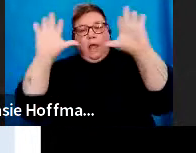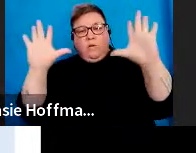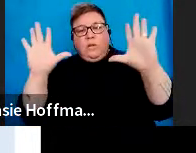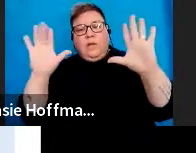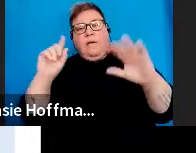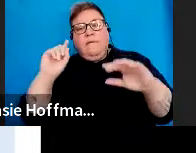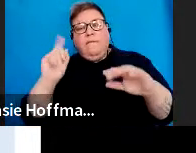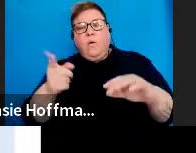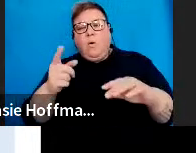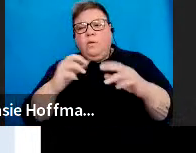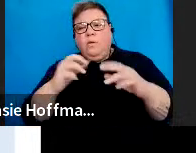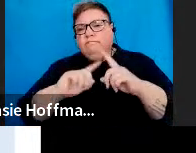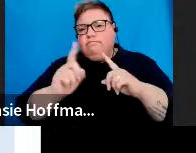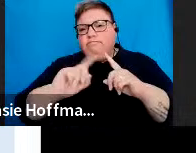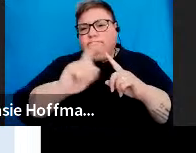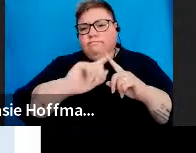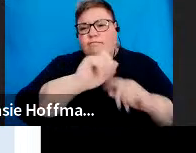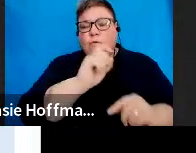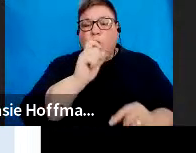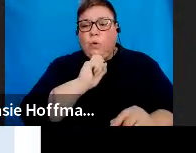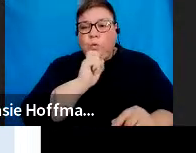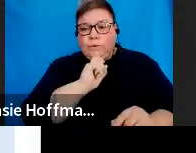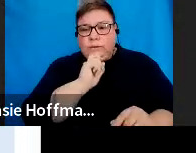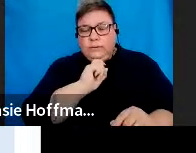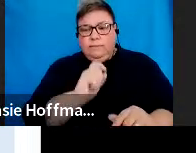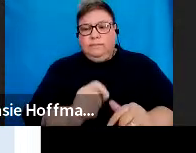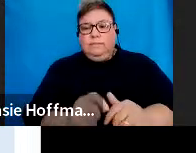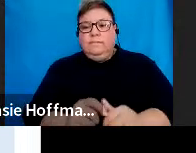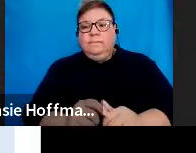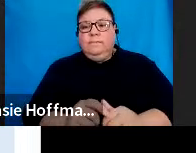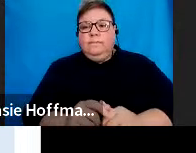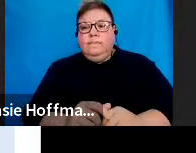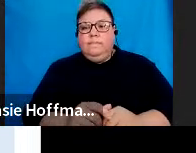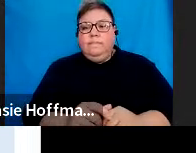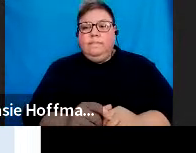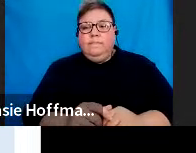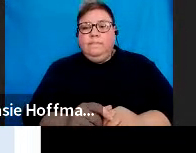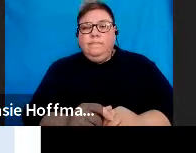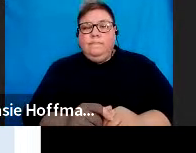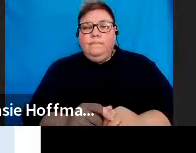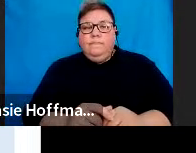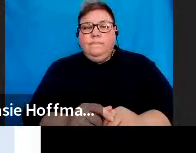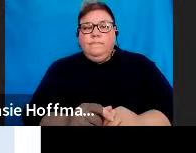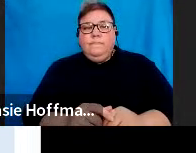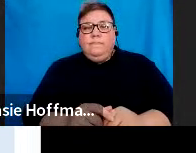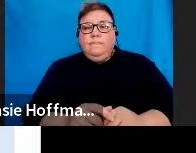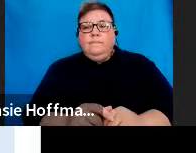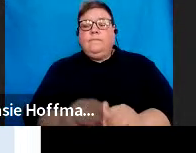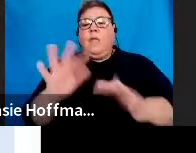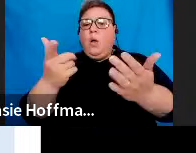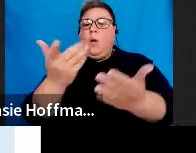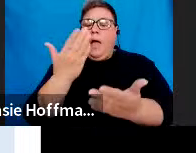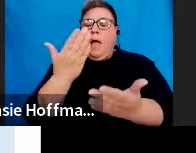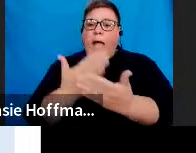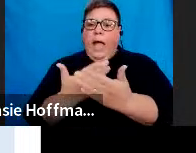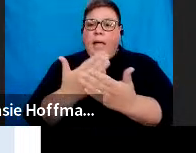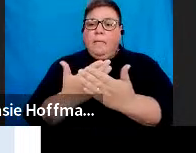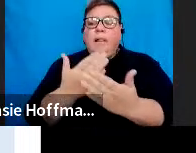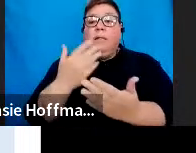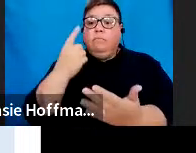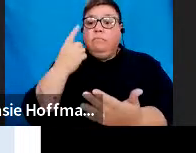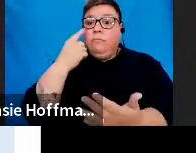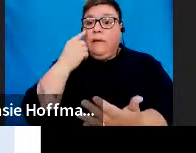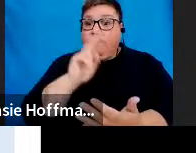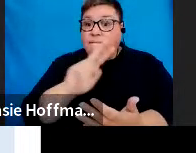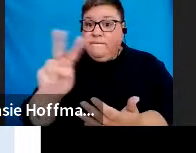profiles with respect to the following functionalities. To view, the user will be able to only view the letter containing the fixed